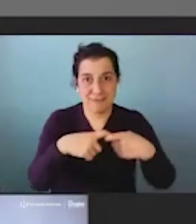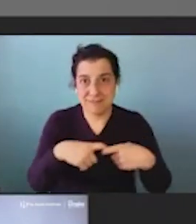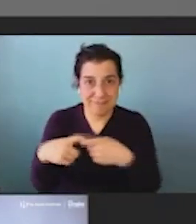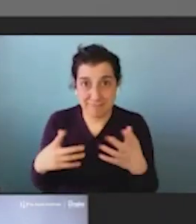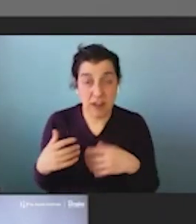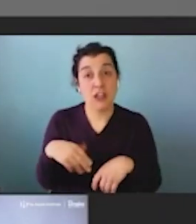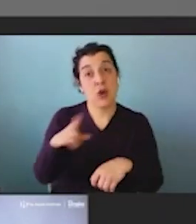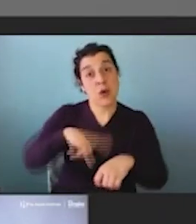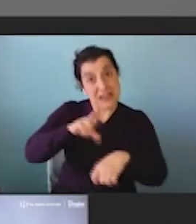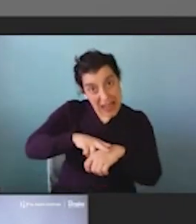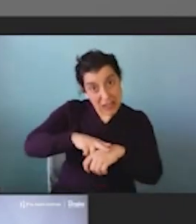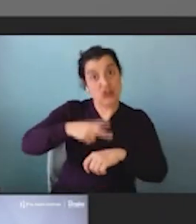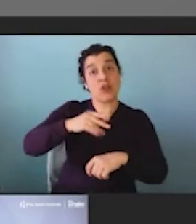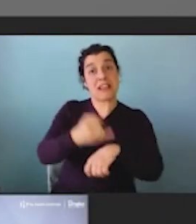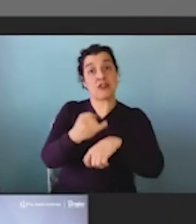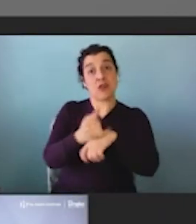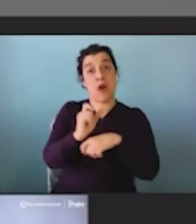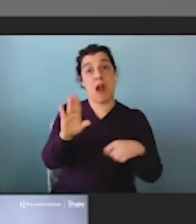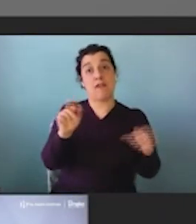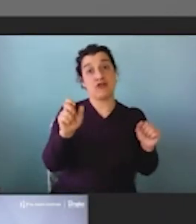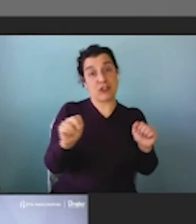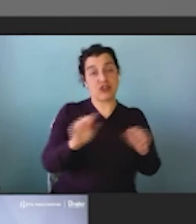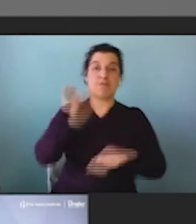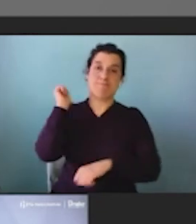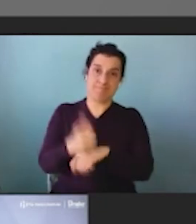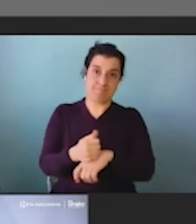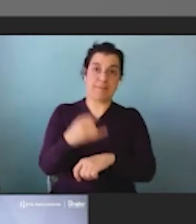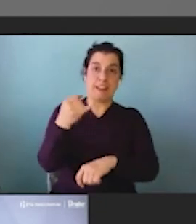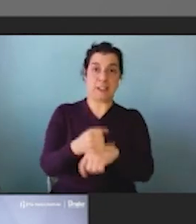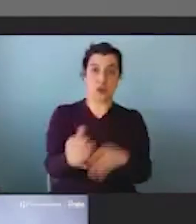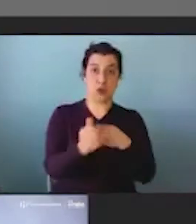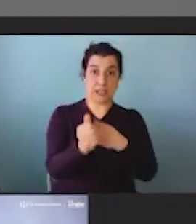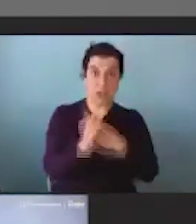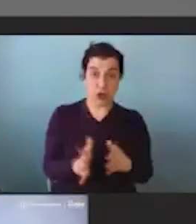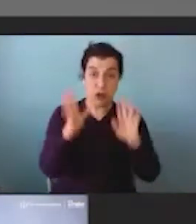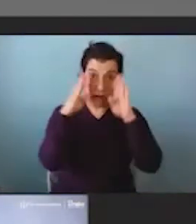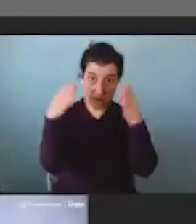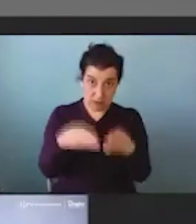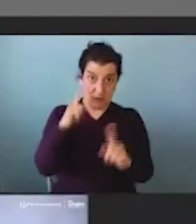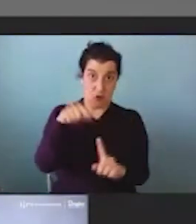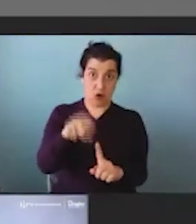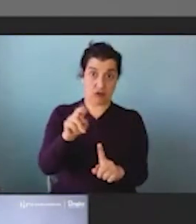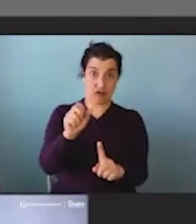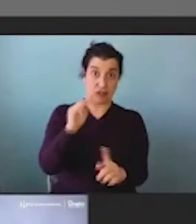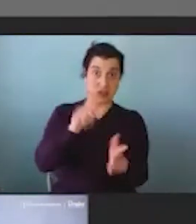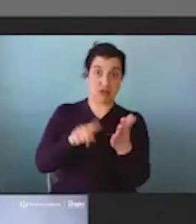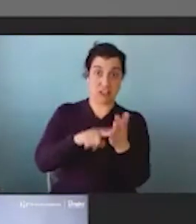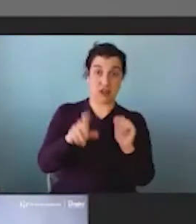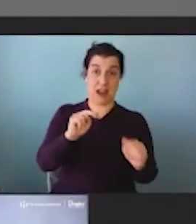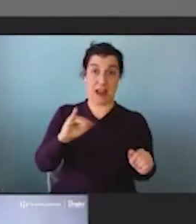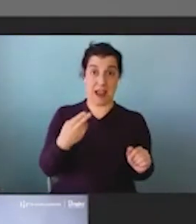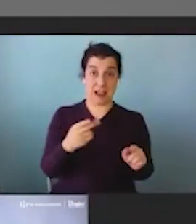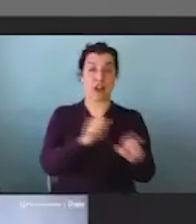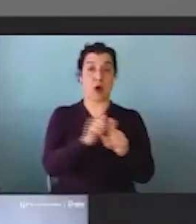the National Institute of Nutrition is so important is it creates a leader, an institute leader, it creates a focal point for nutrition research at NIH with new additional